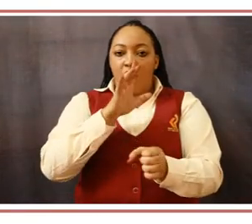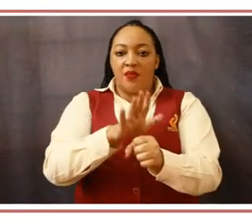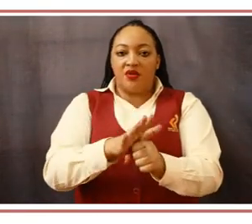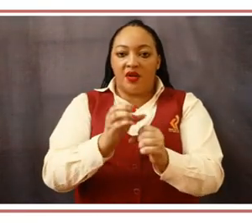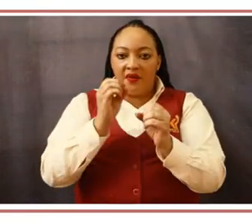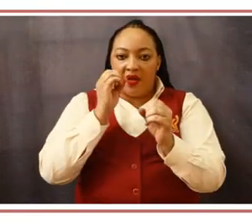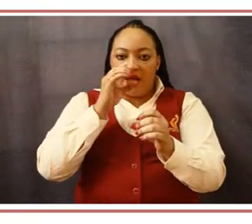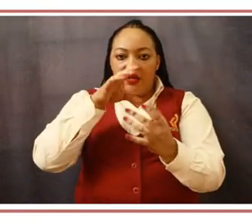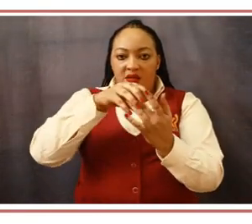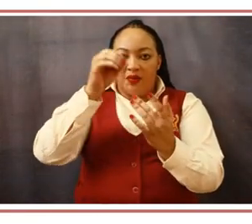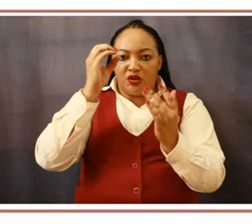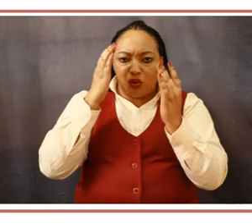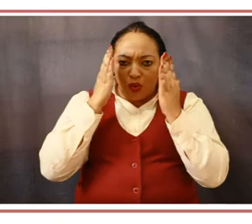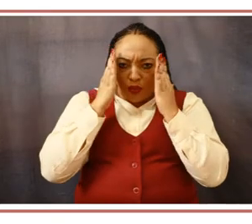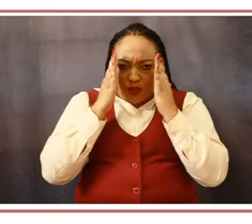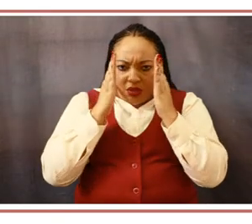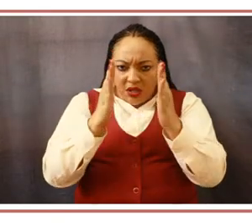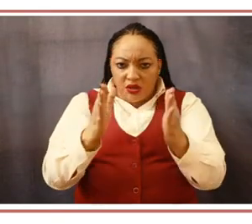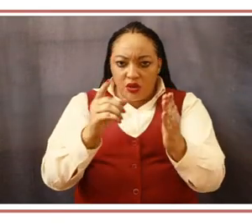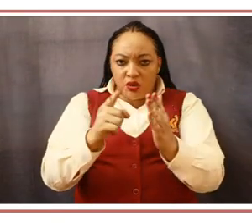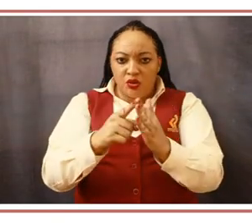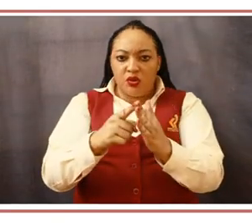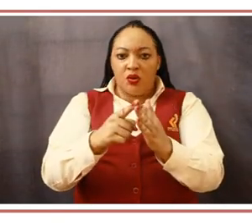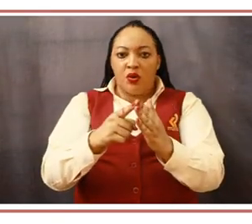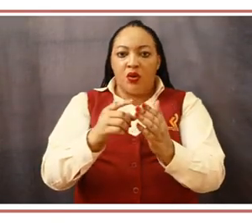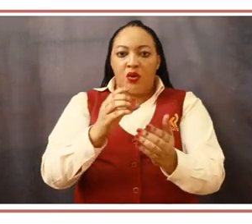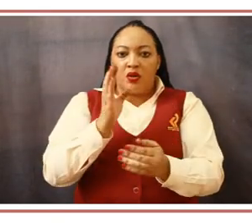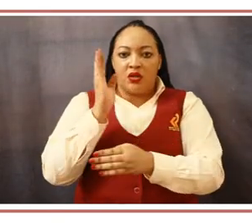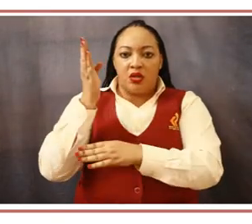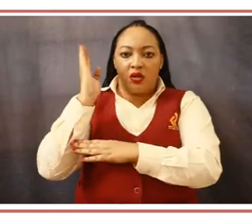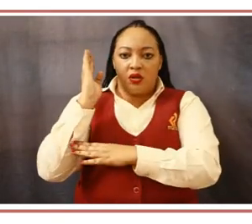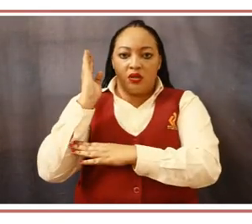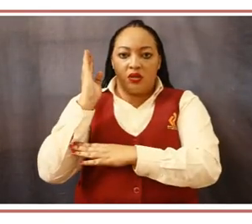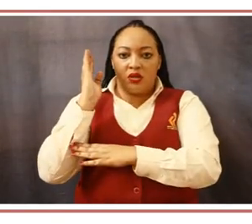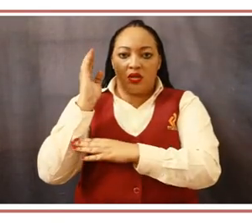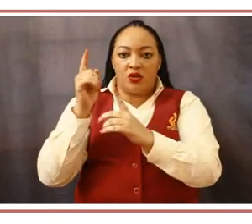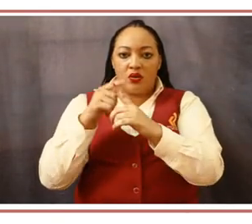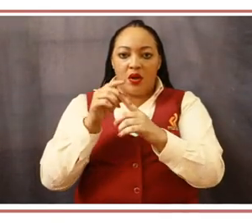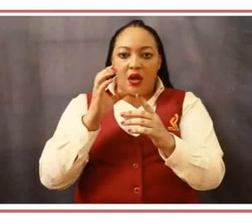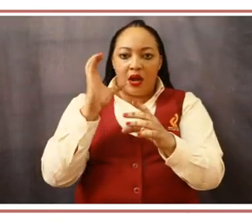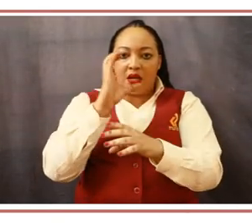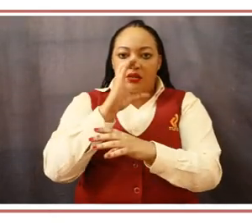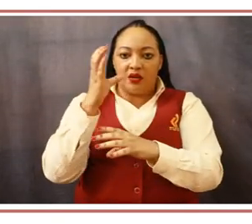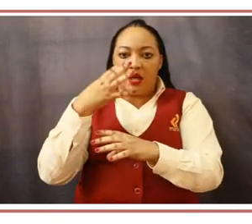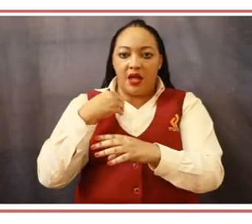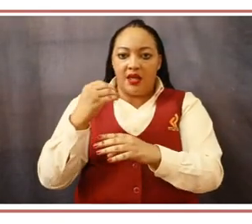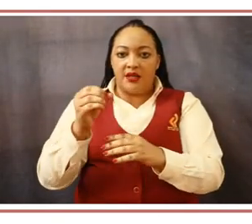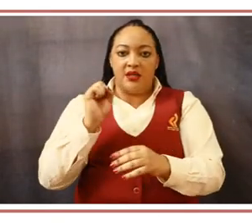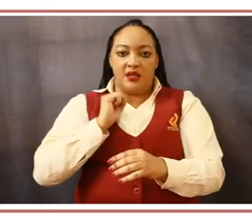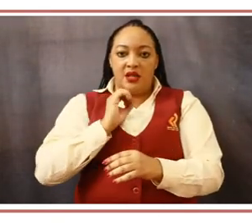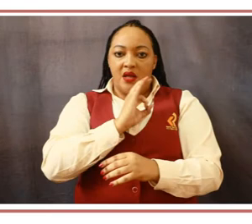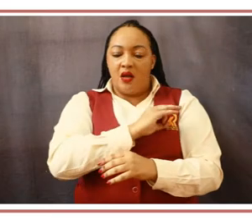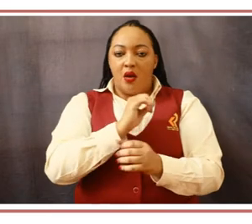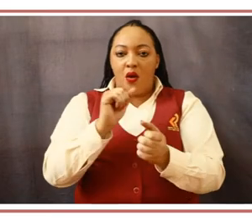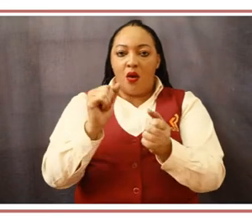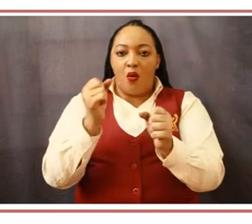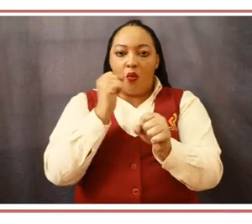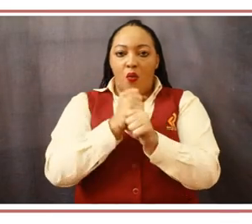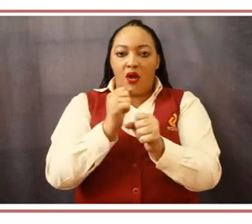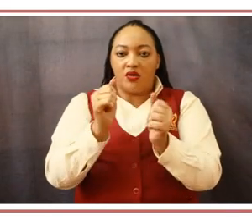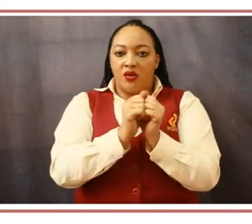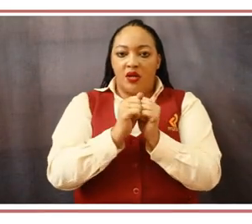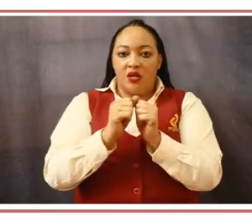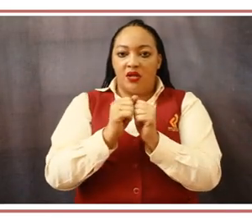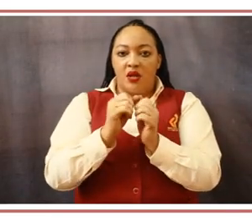We guarantee that fidelity to safety and security will underpin all our activities and operations. Collaboration.